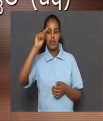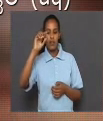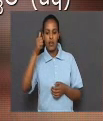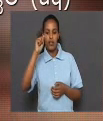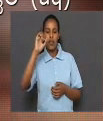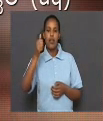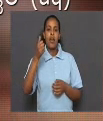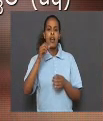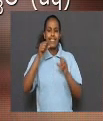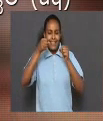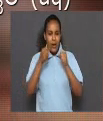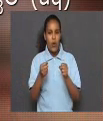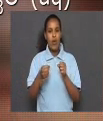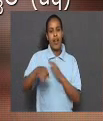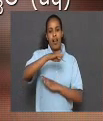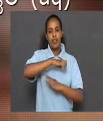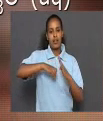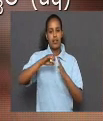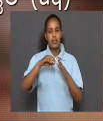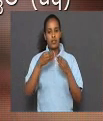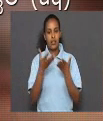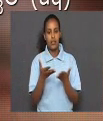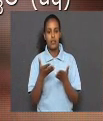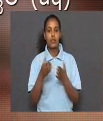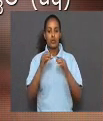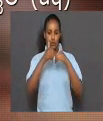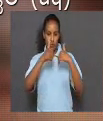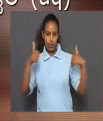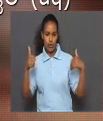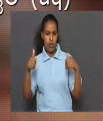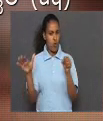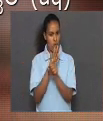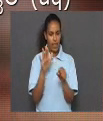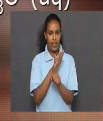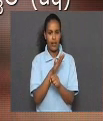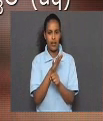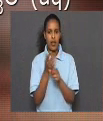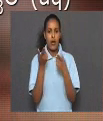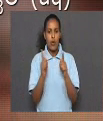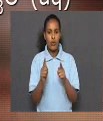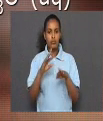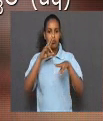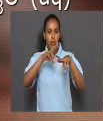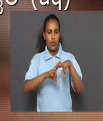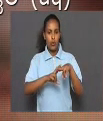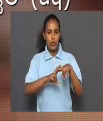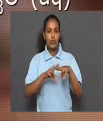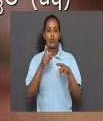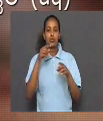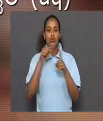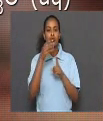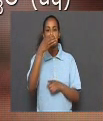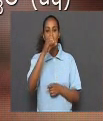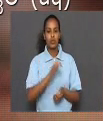strong electrolyte. Thus, it dissociates completely when it is put into